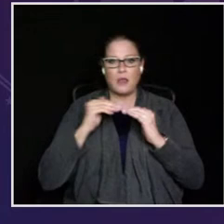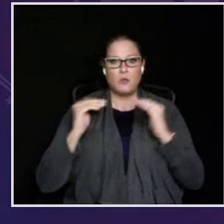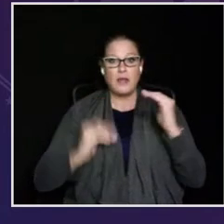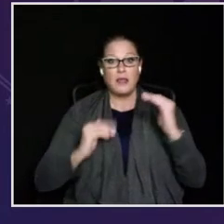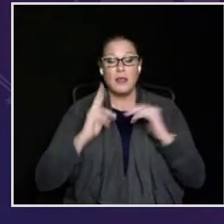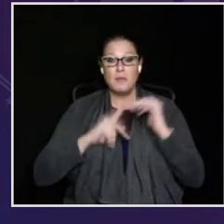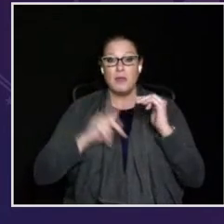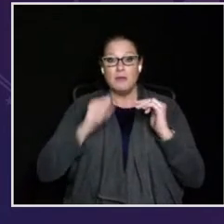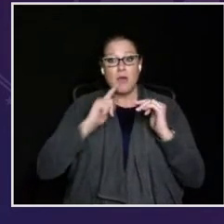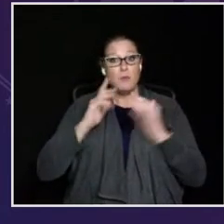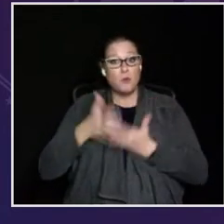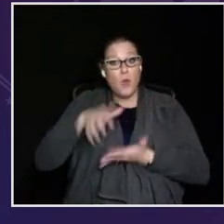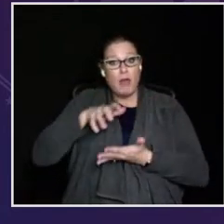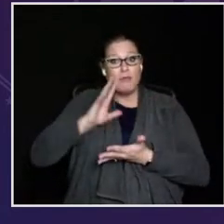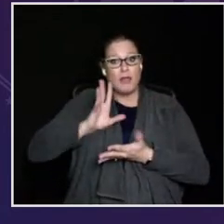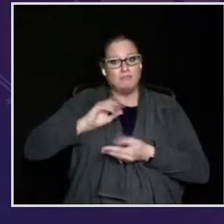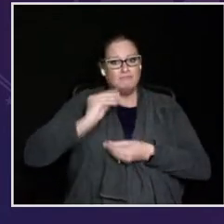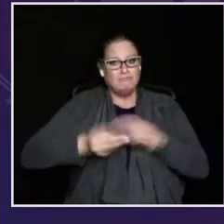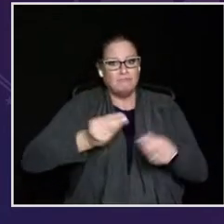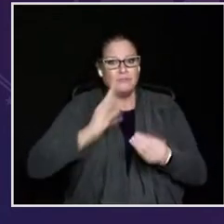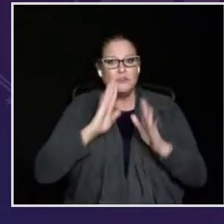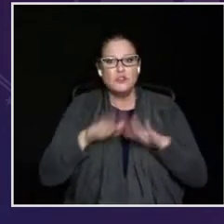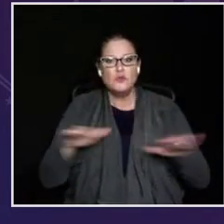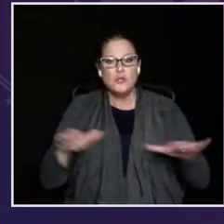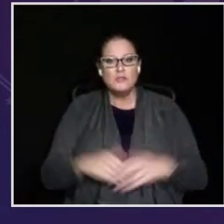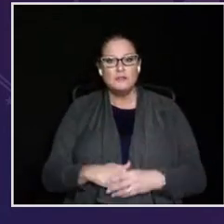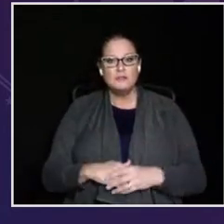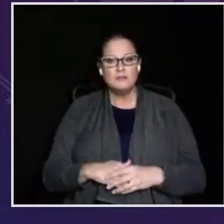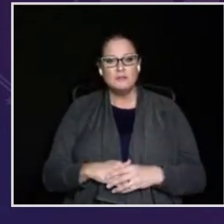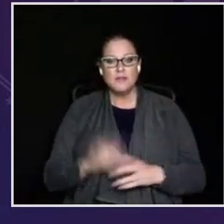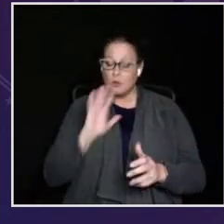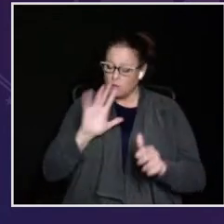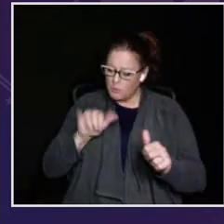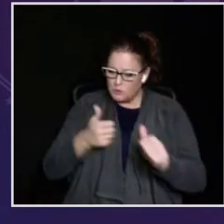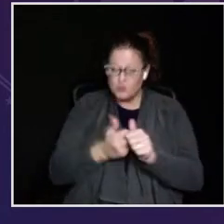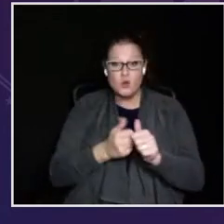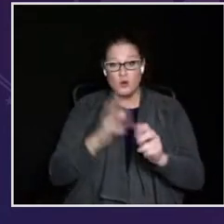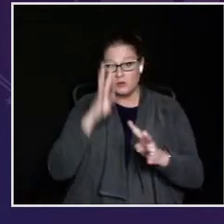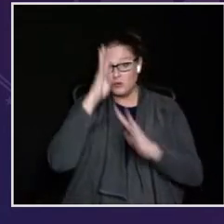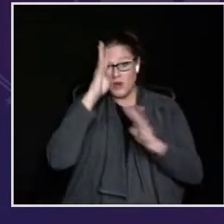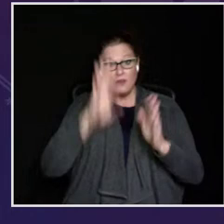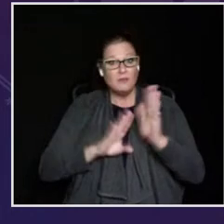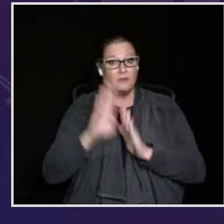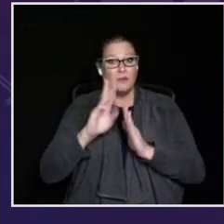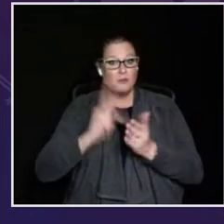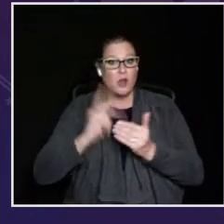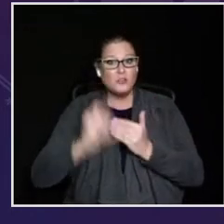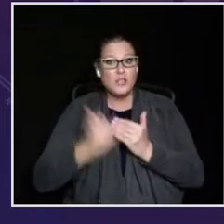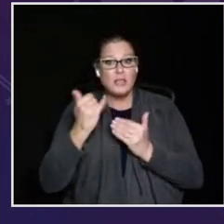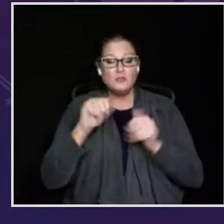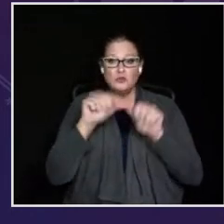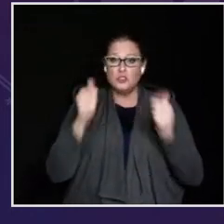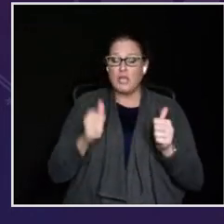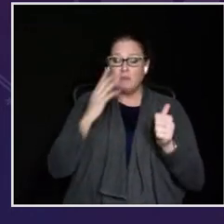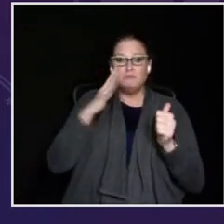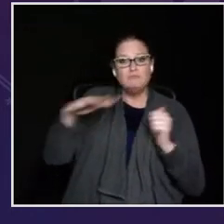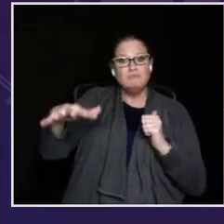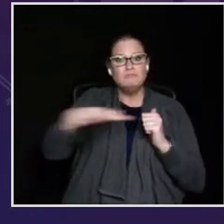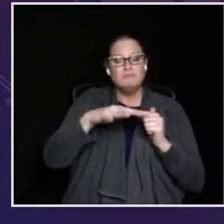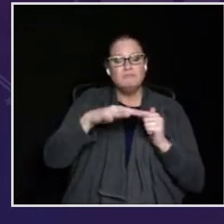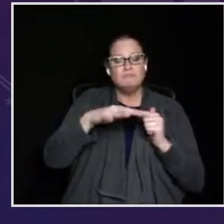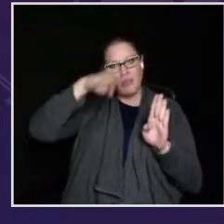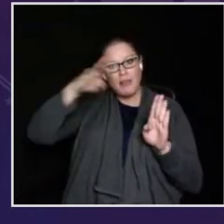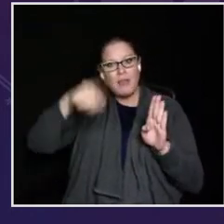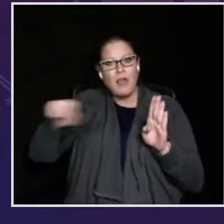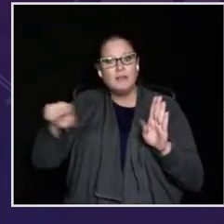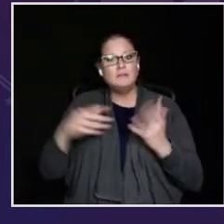to close the gaps of inequity, build wealth, and pass it on to their children. We will pursue creative